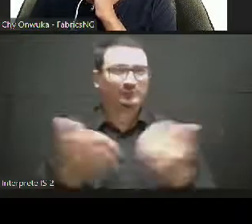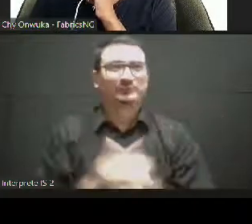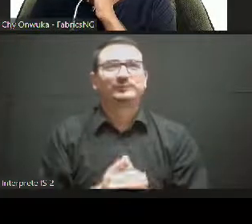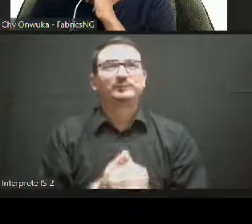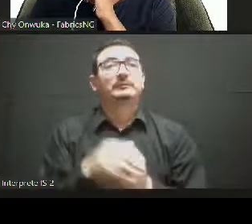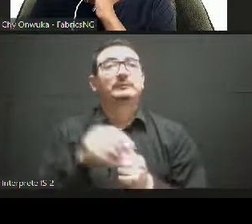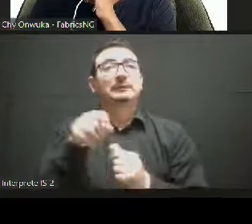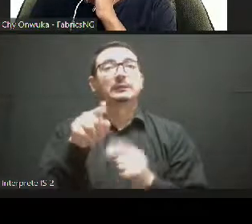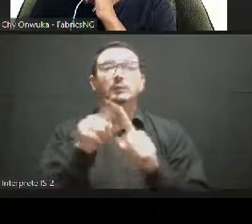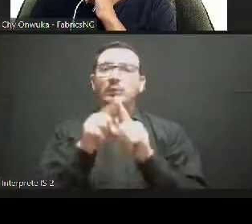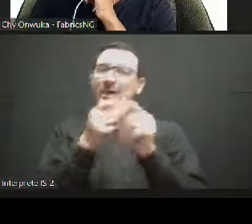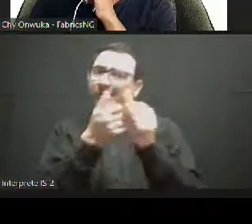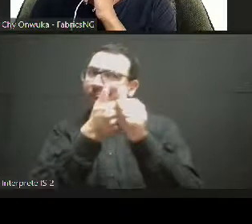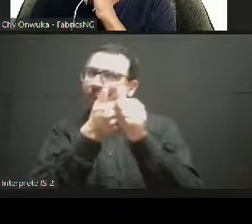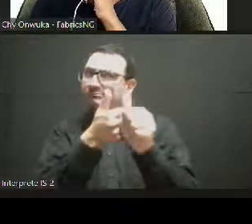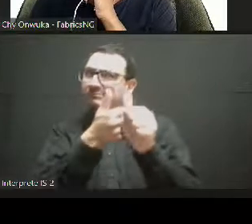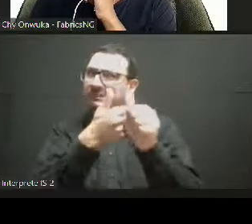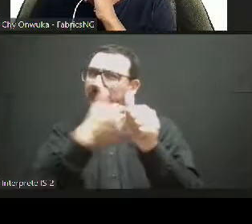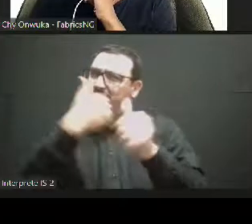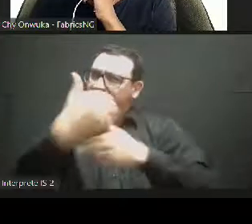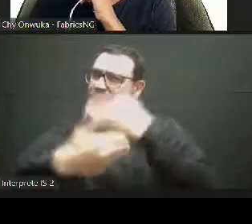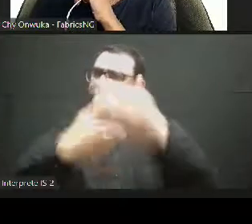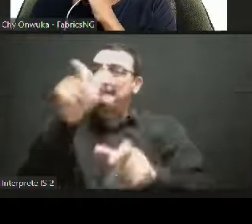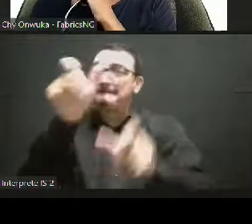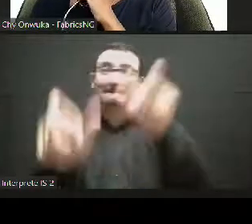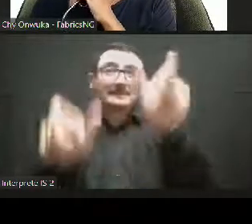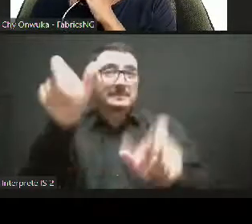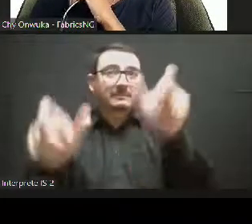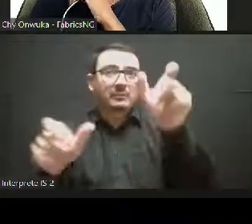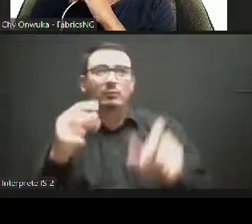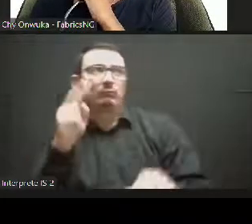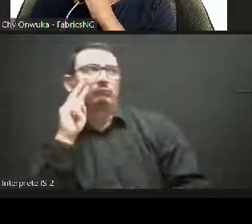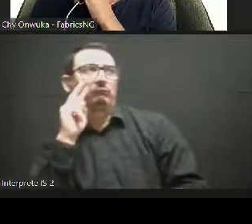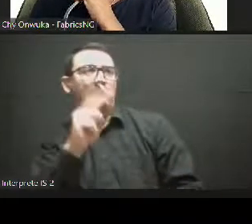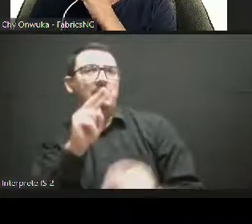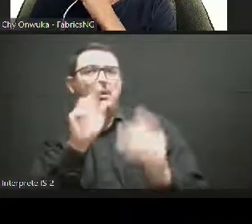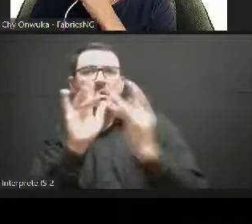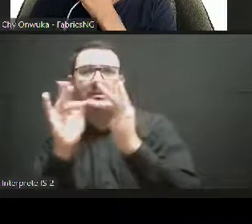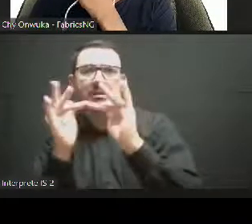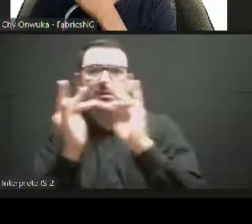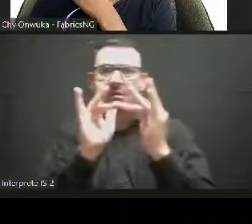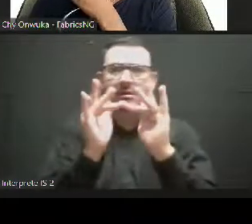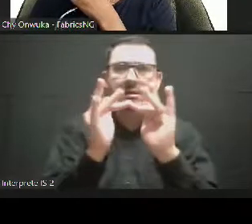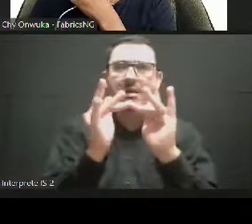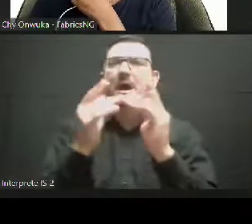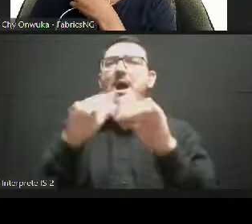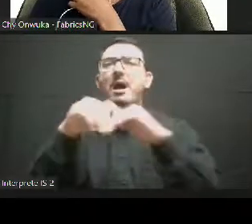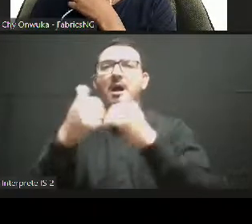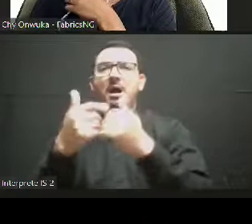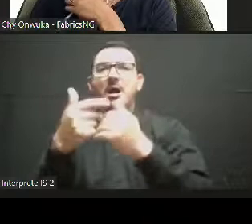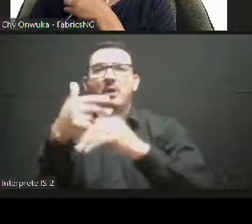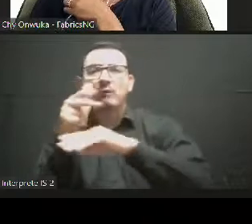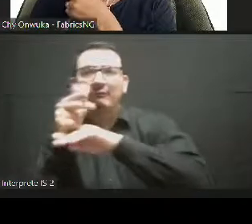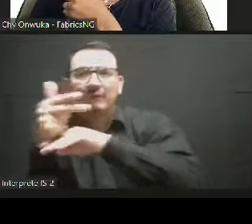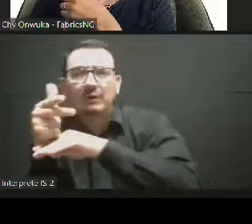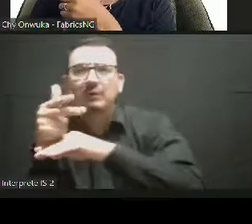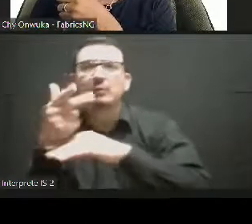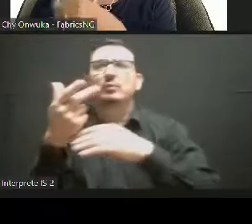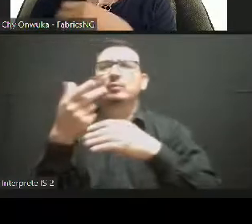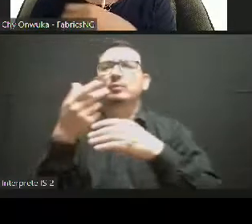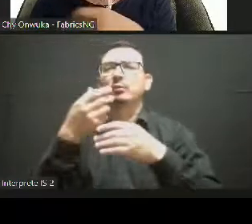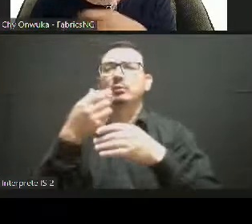streams, or, uh, if it was on the live performances and, uh, selling out of, um,